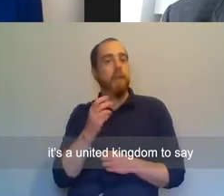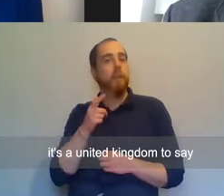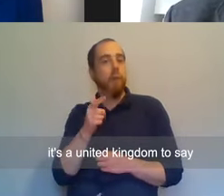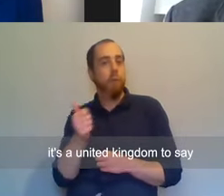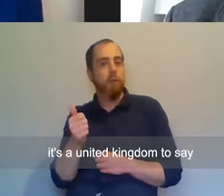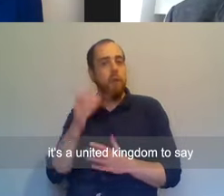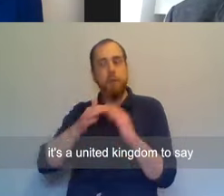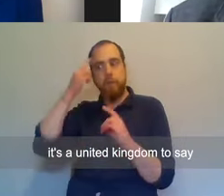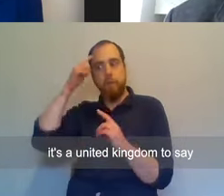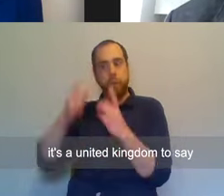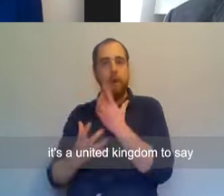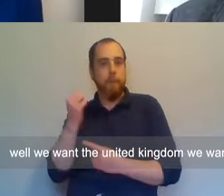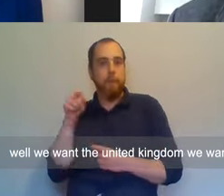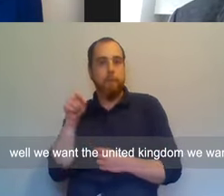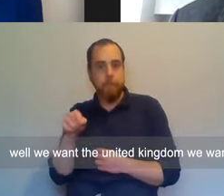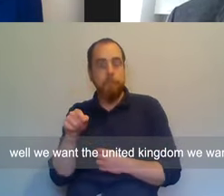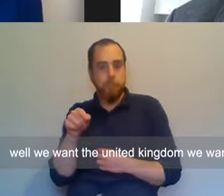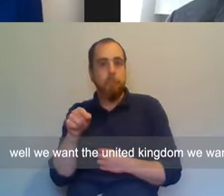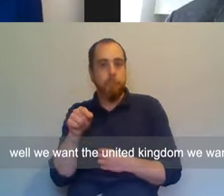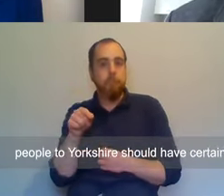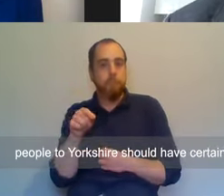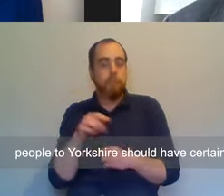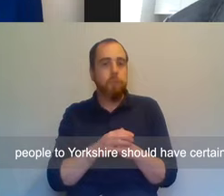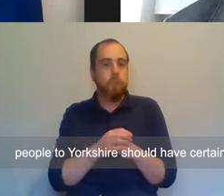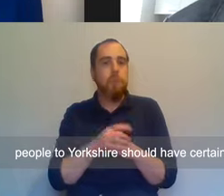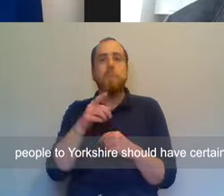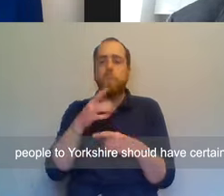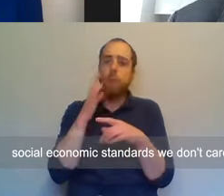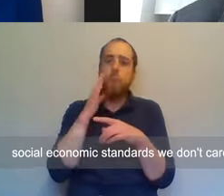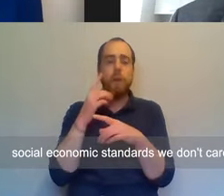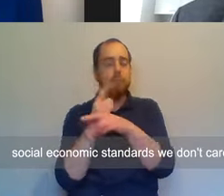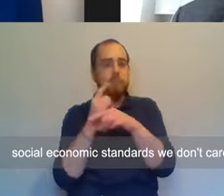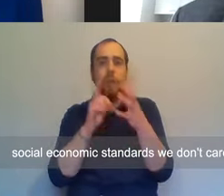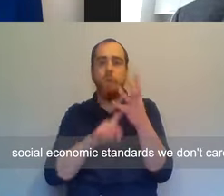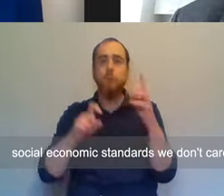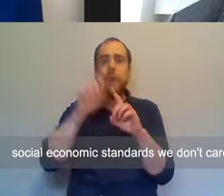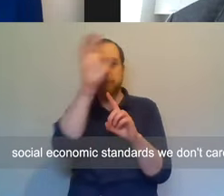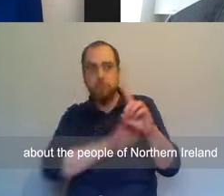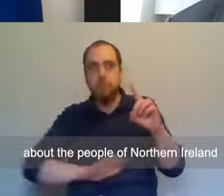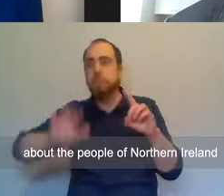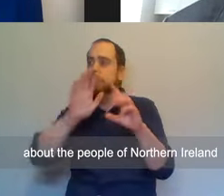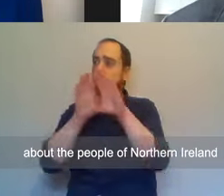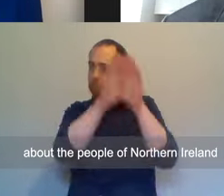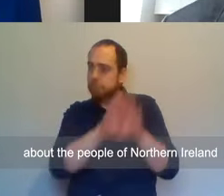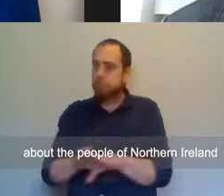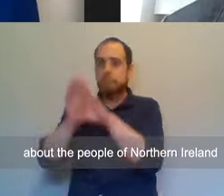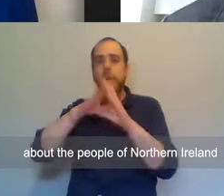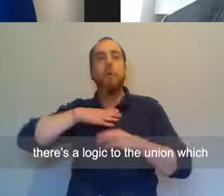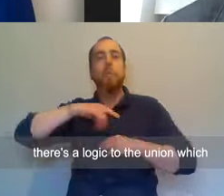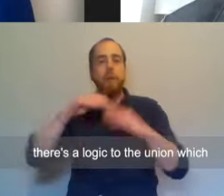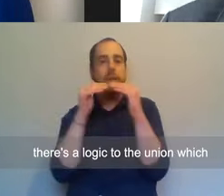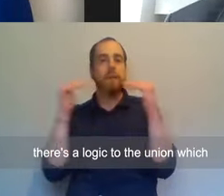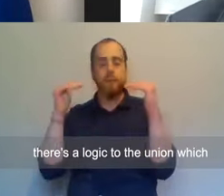if it's a United Kingdom to say, well, we want the United Kingdom, we want the people of Yorkshire to have certain social economic standards, we don't care about the people of Northern Ireland.